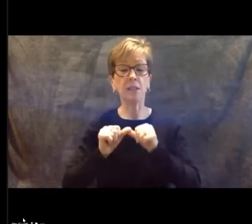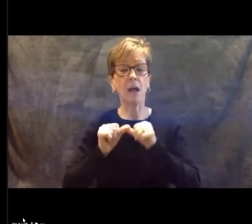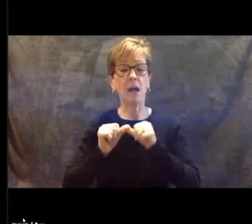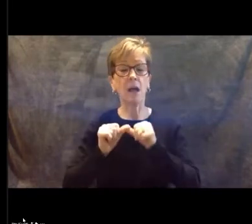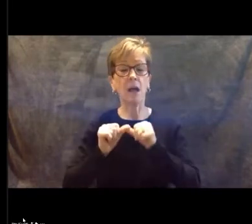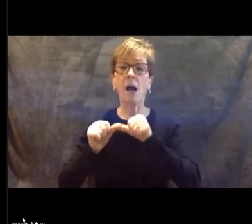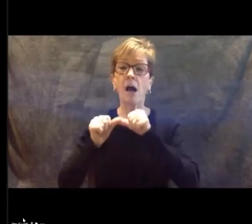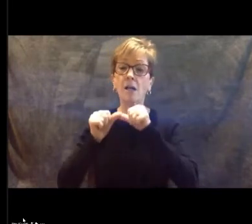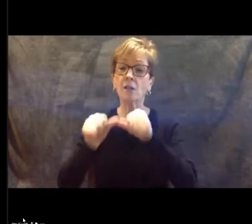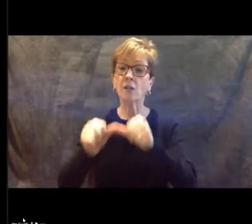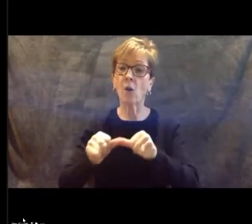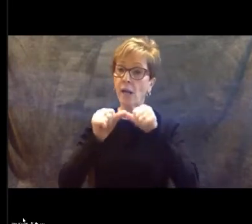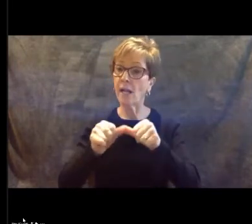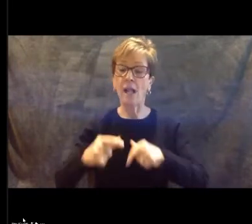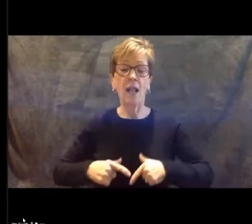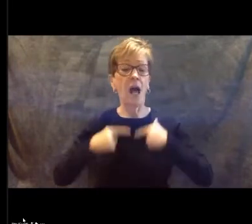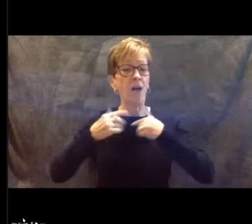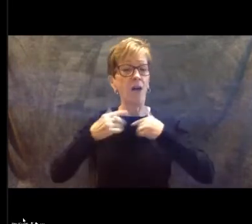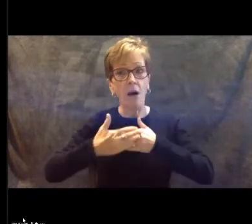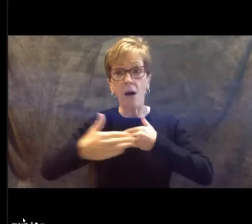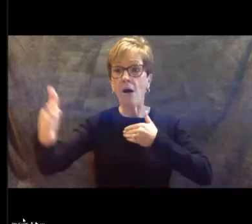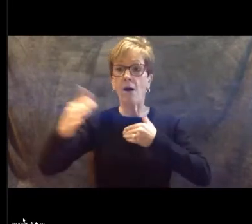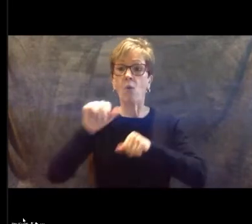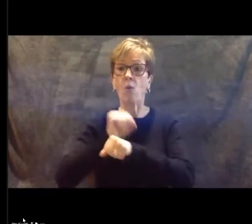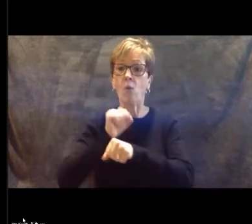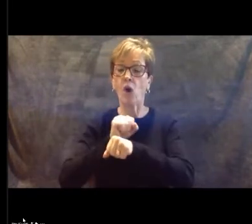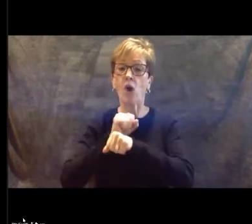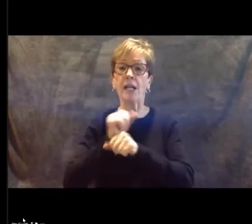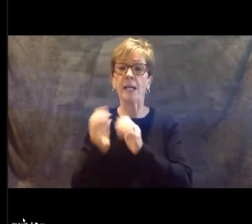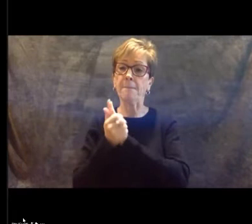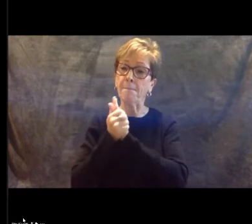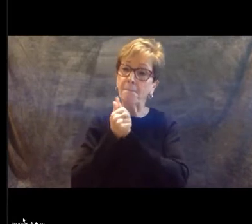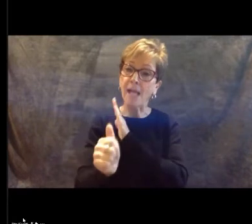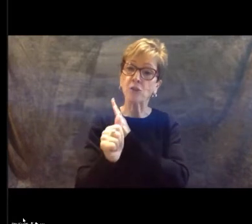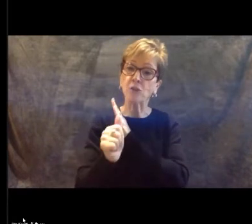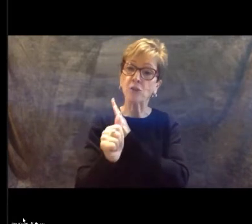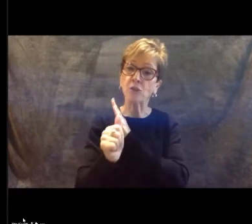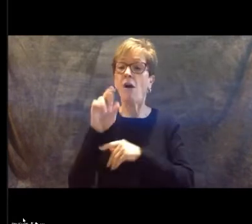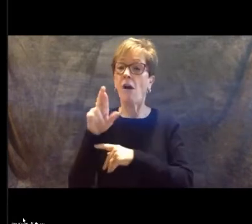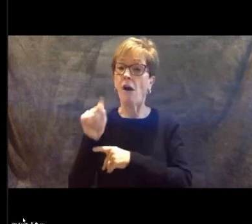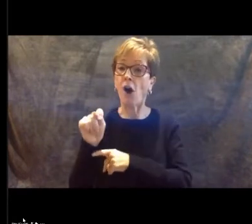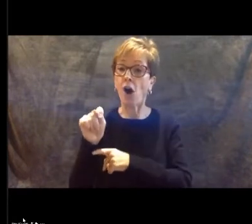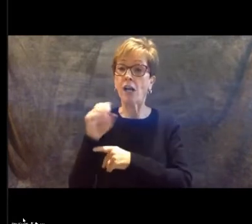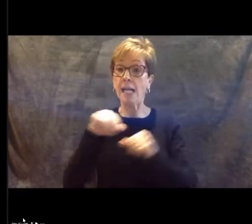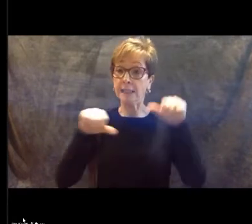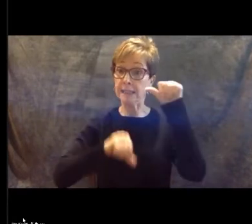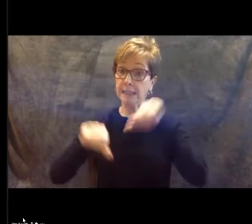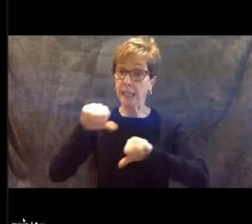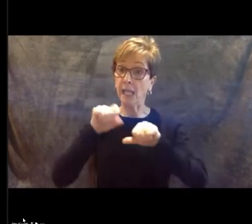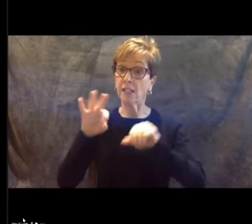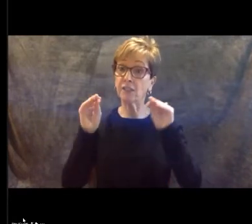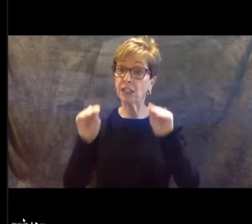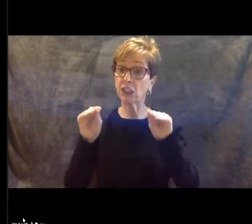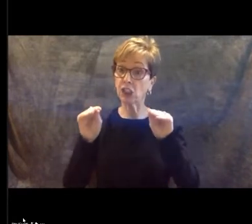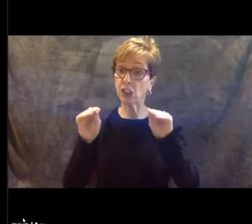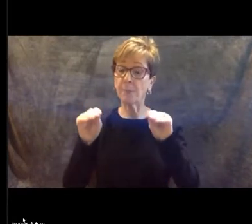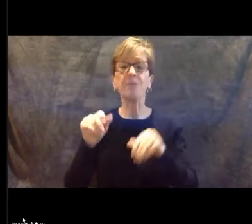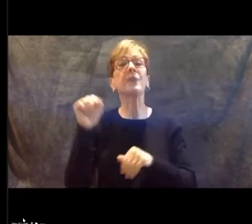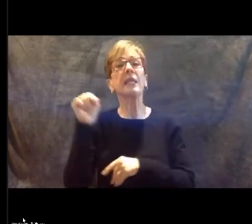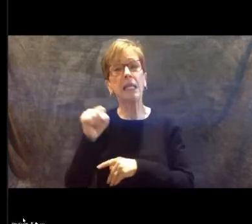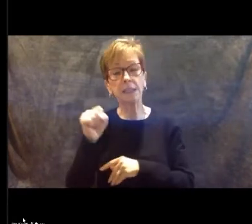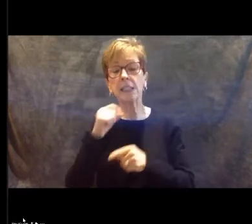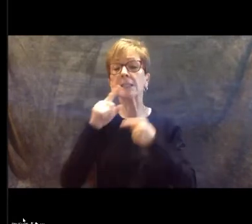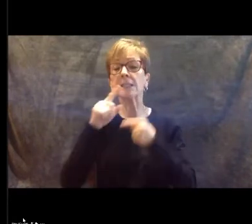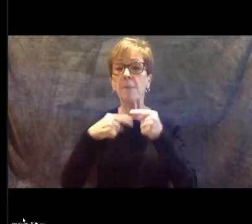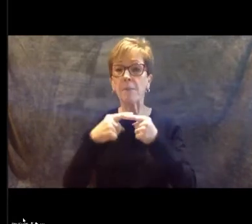commitment to mastering the art and the science of teaching. Yes, great teaching is about strong content knowledge. It's